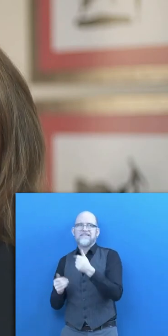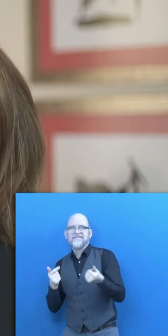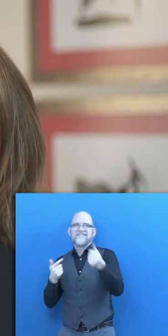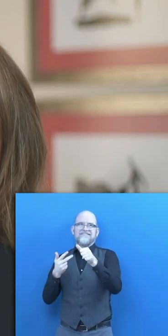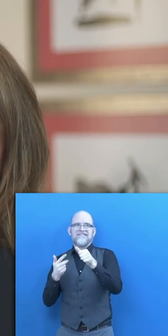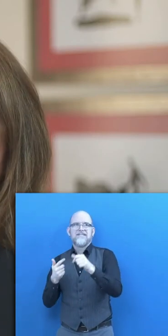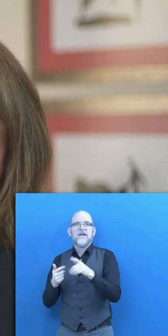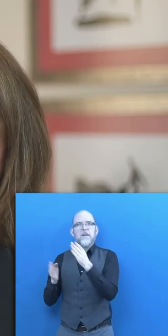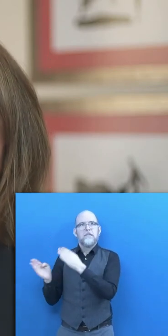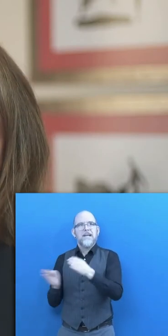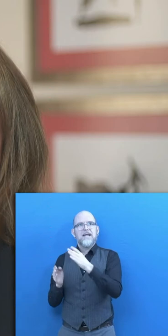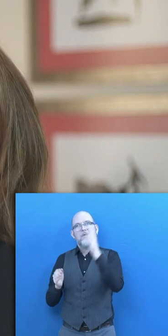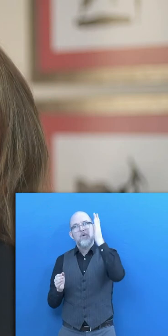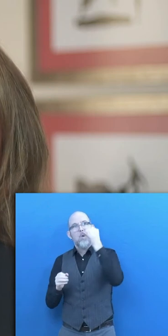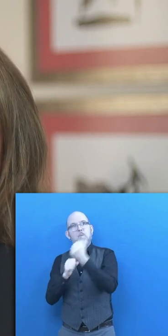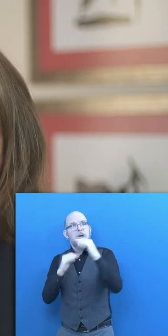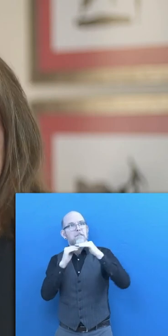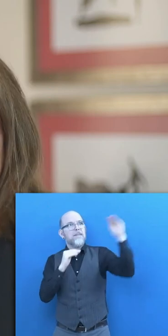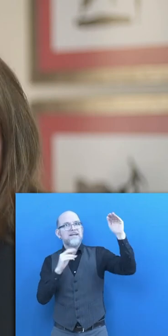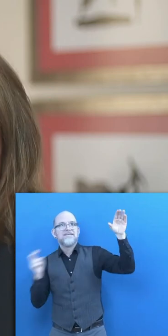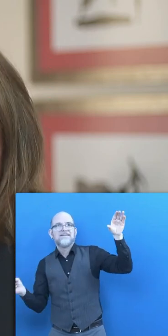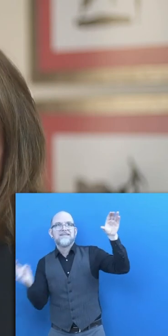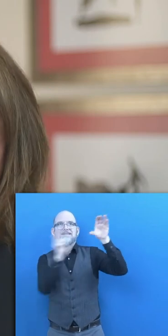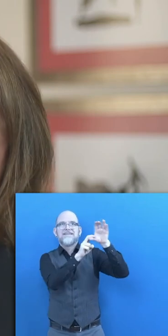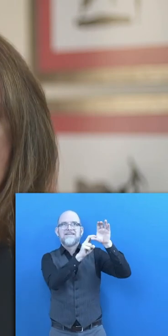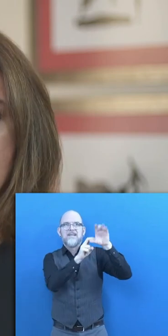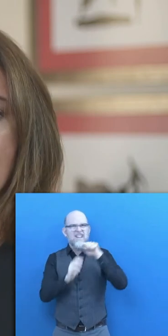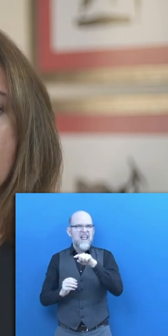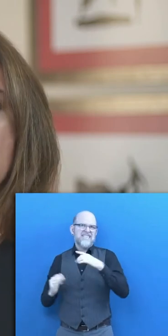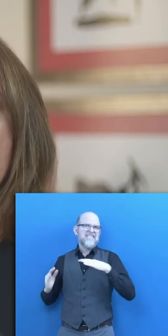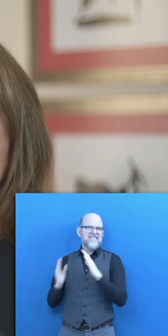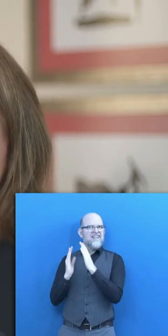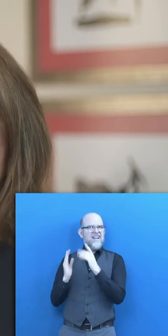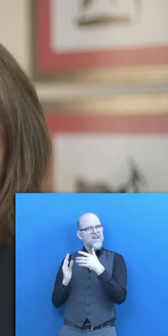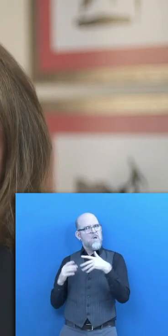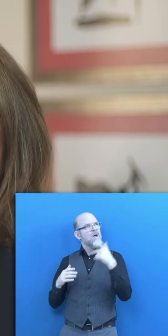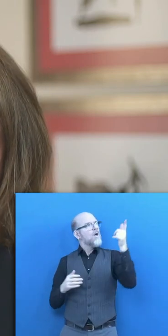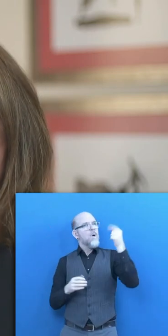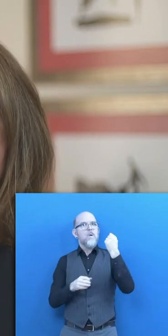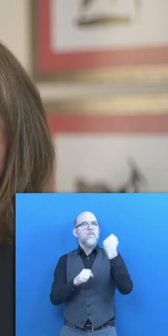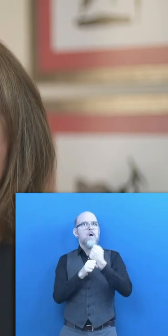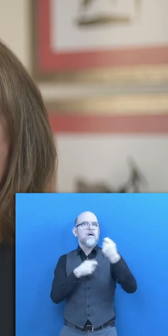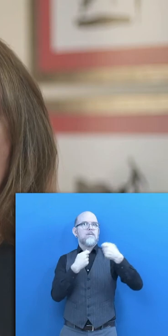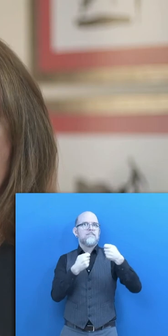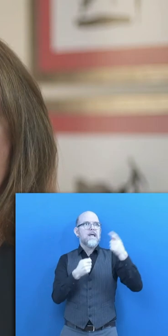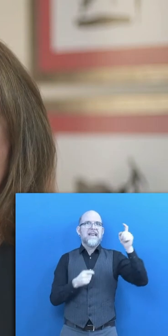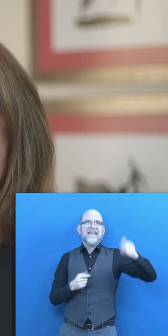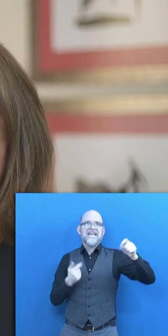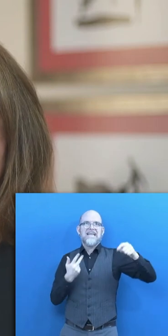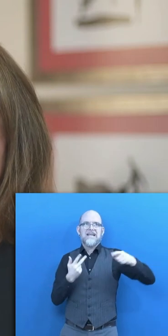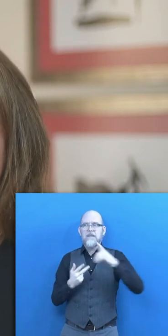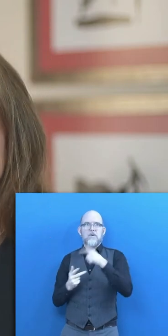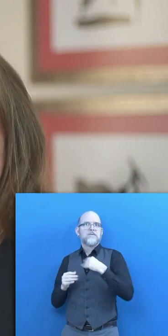them to respond to the present and the future demands of the labor market. This will enhance